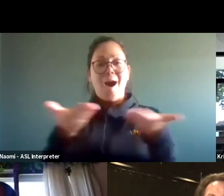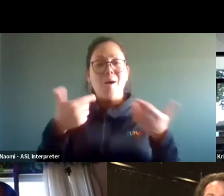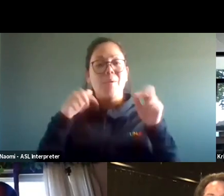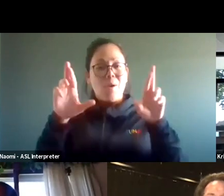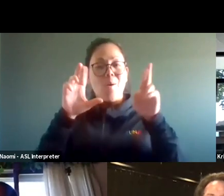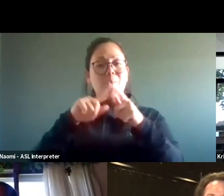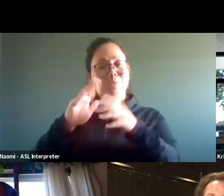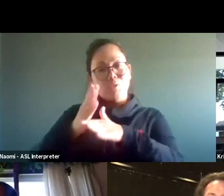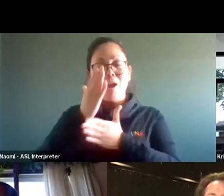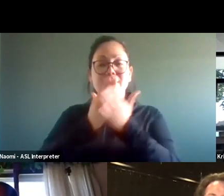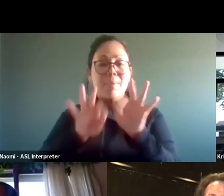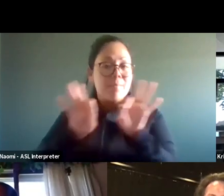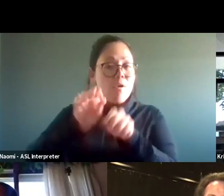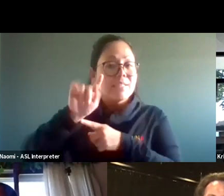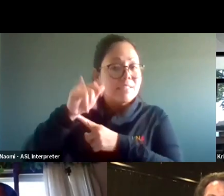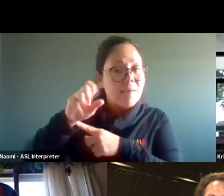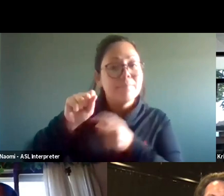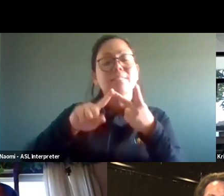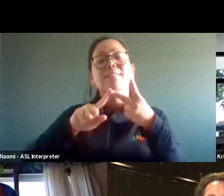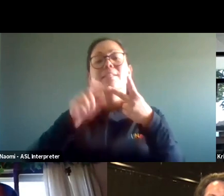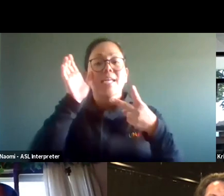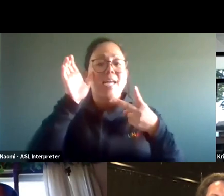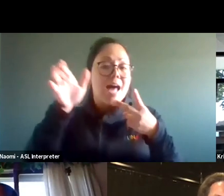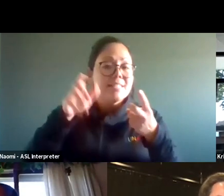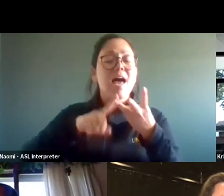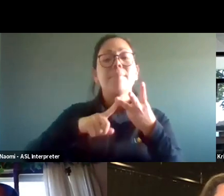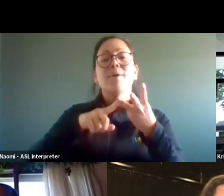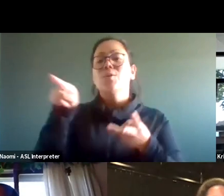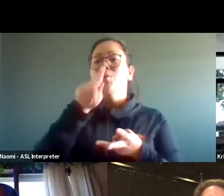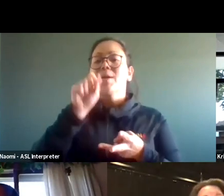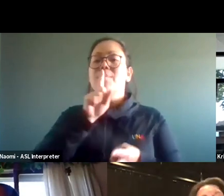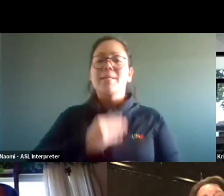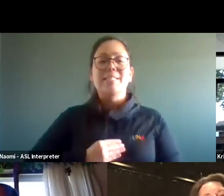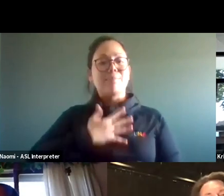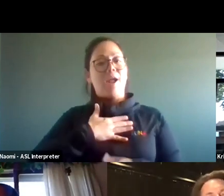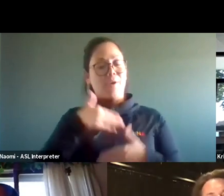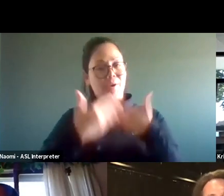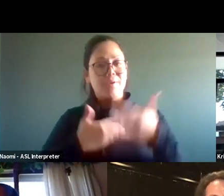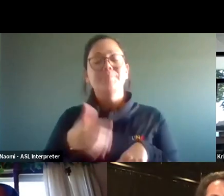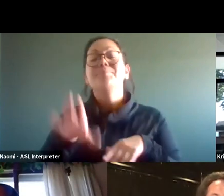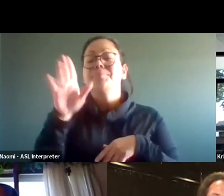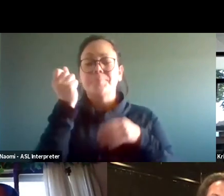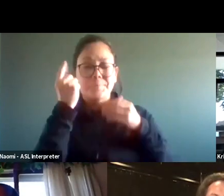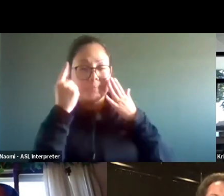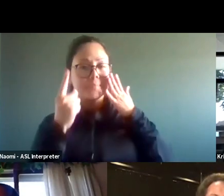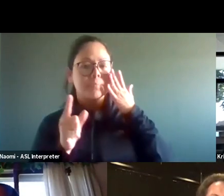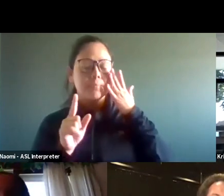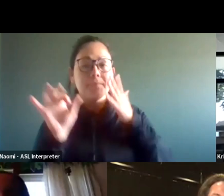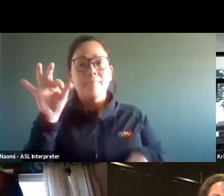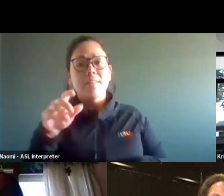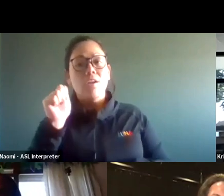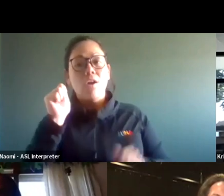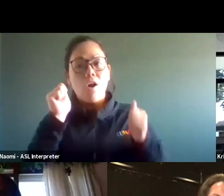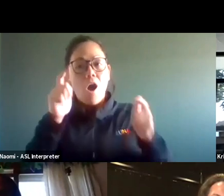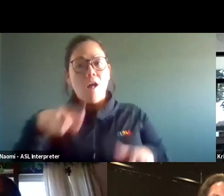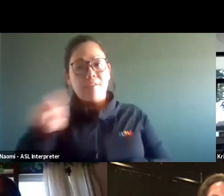some practical tips and ideas for you to take away and be inspired. As a housekeeping note, all of you, our